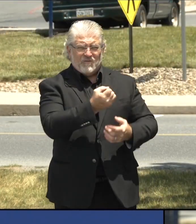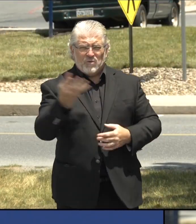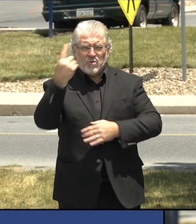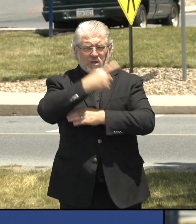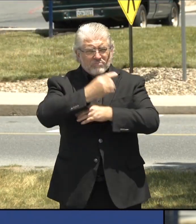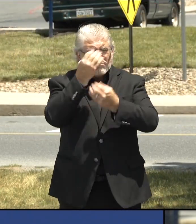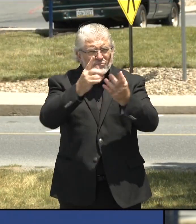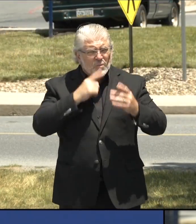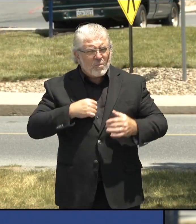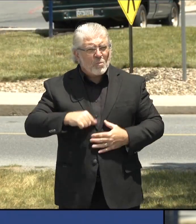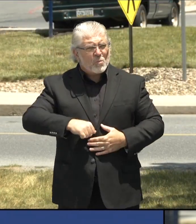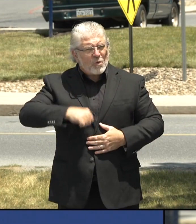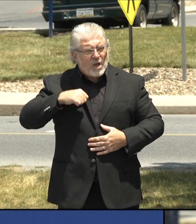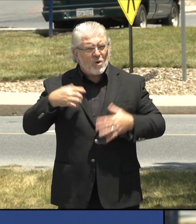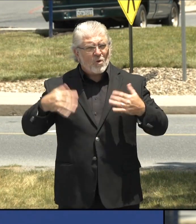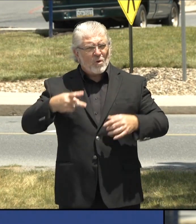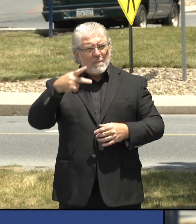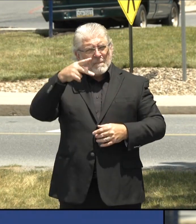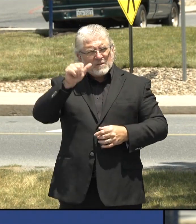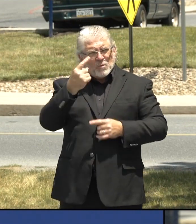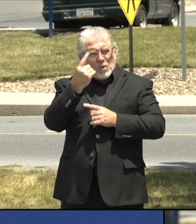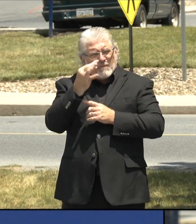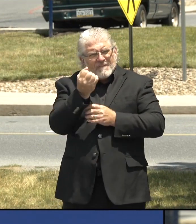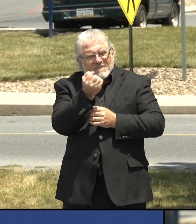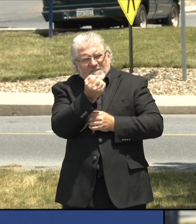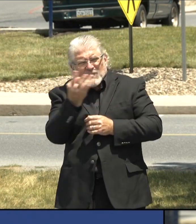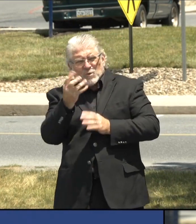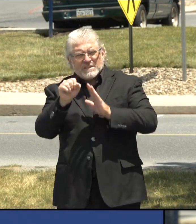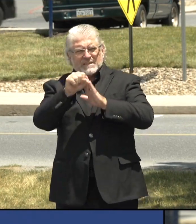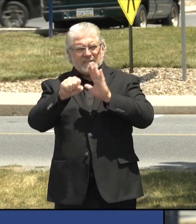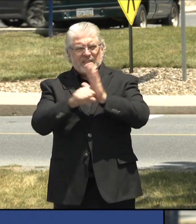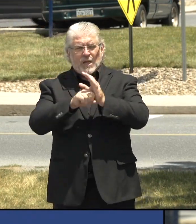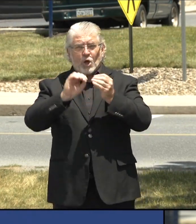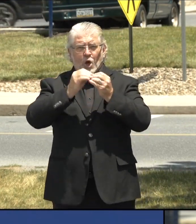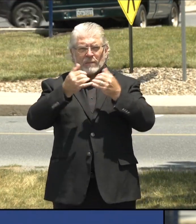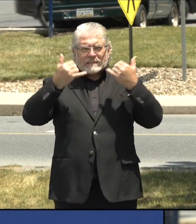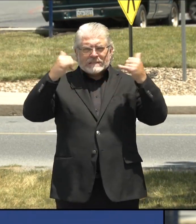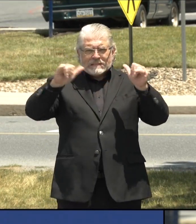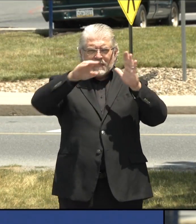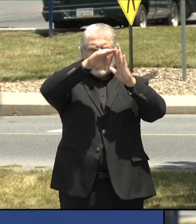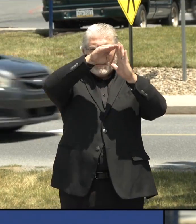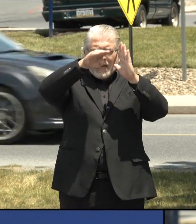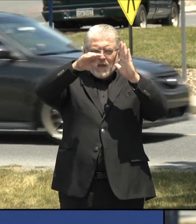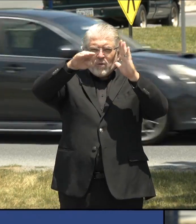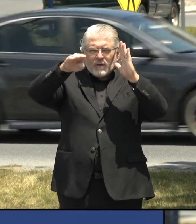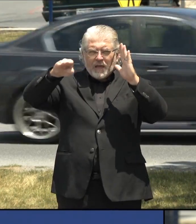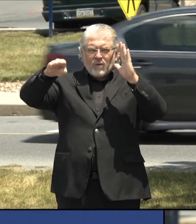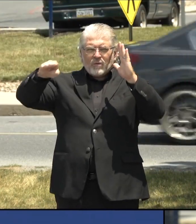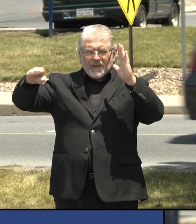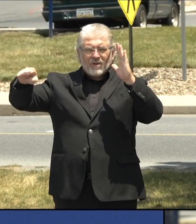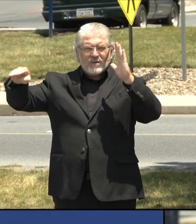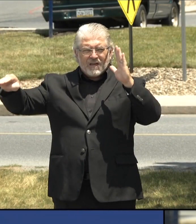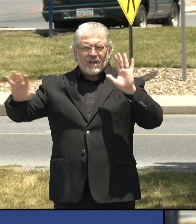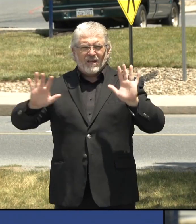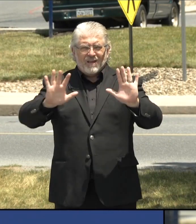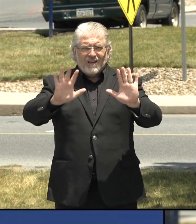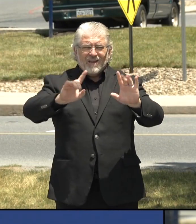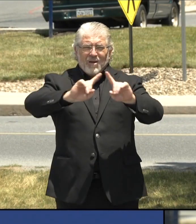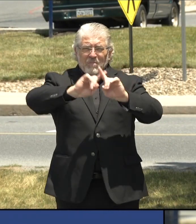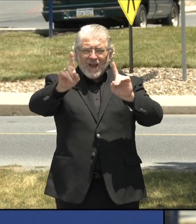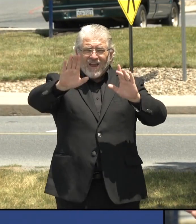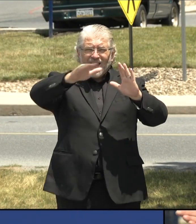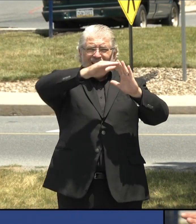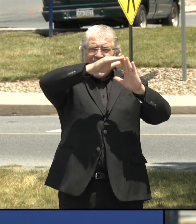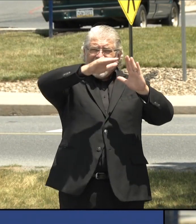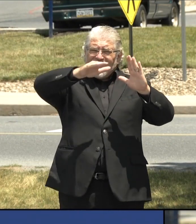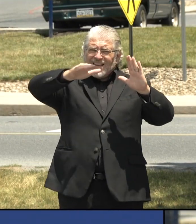Pennsylvania is one of the few states that actually has had a downturn in the cases. But we've actually had a few, and for the most